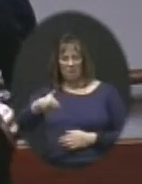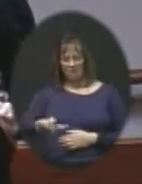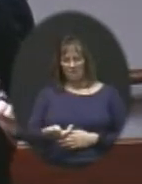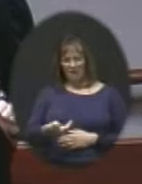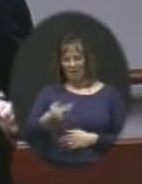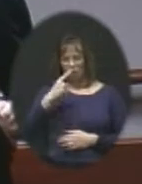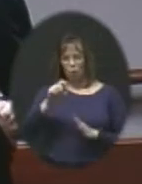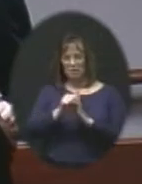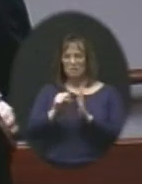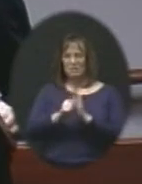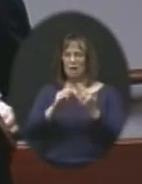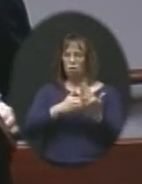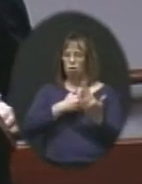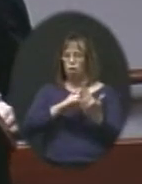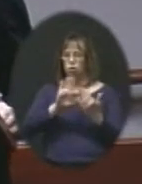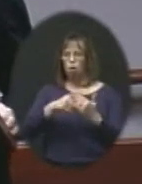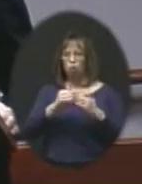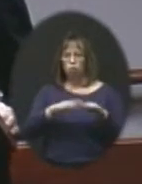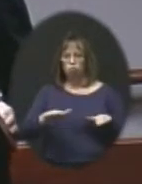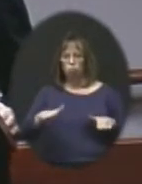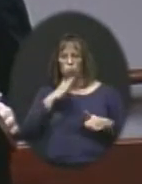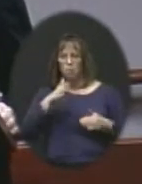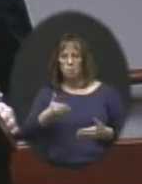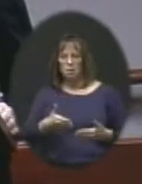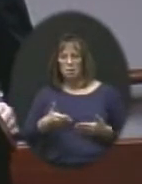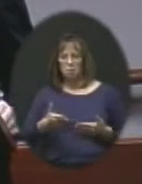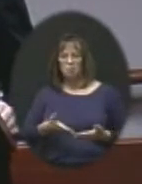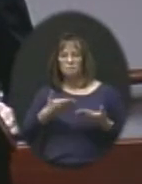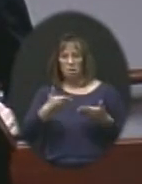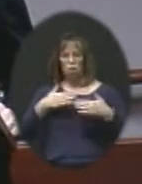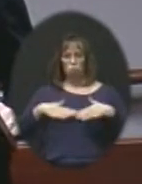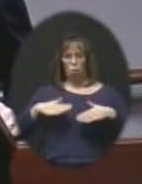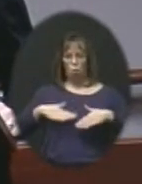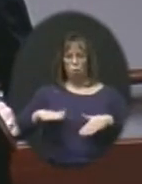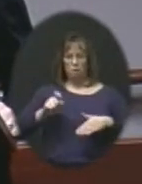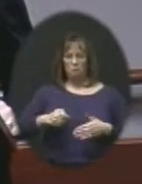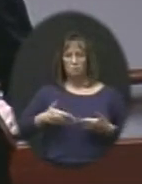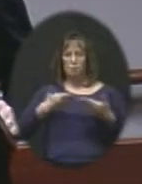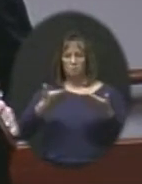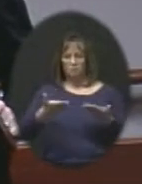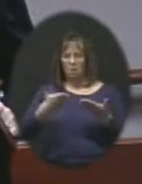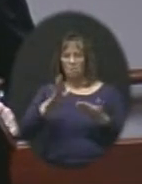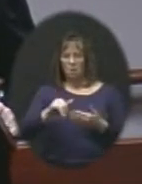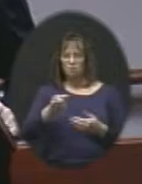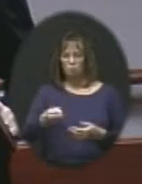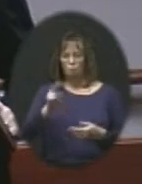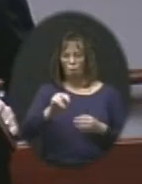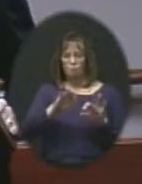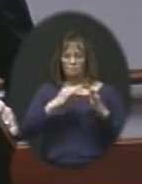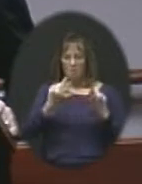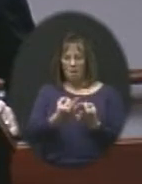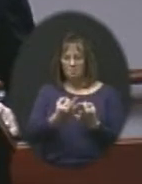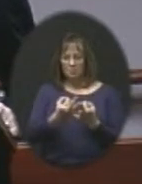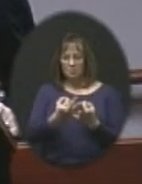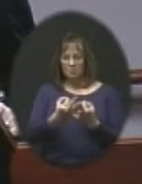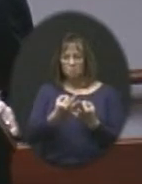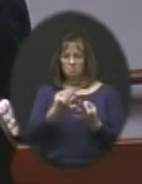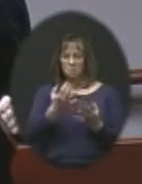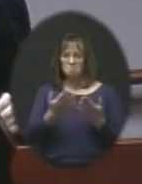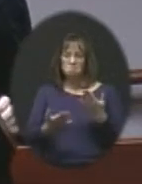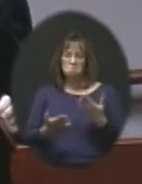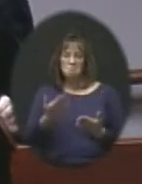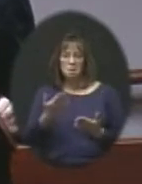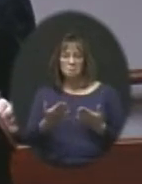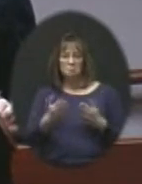for a state concert, and all those children will be providing clothes that they have to provide by their own families. So there may be children